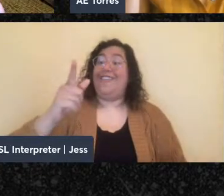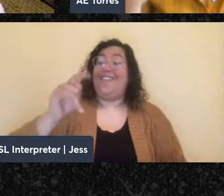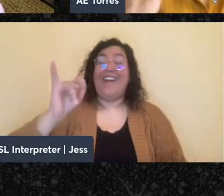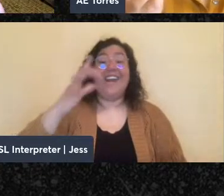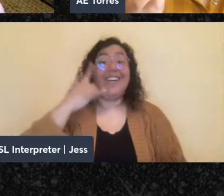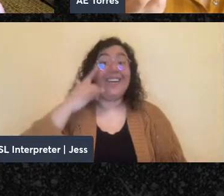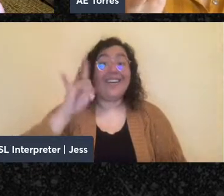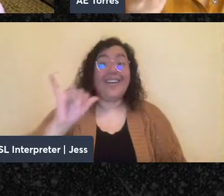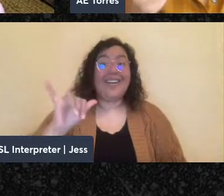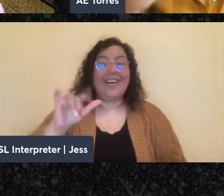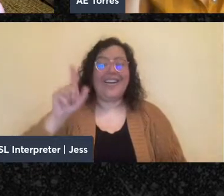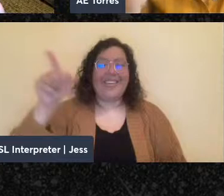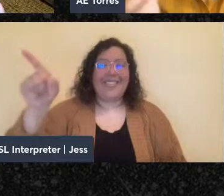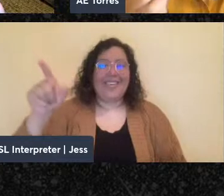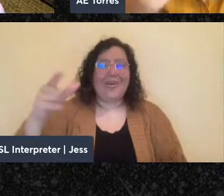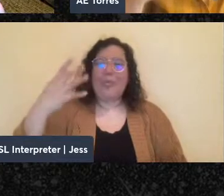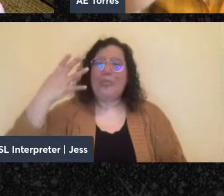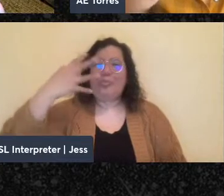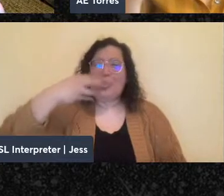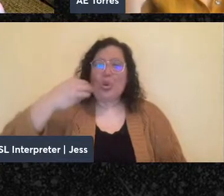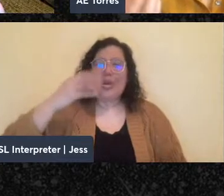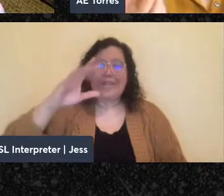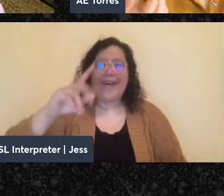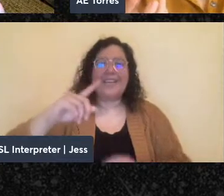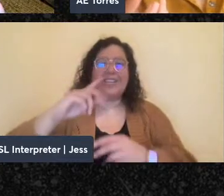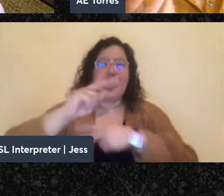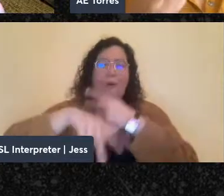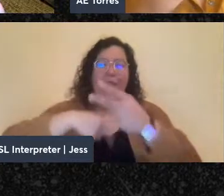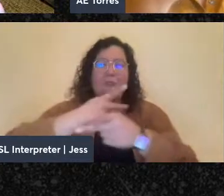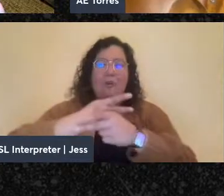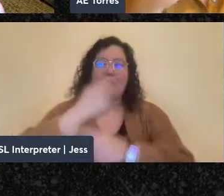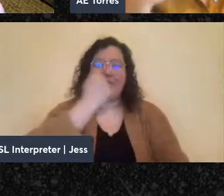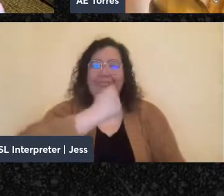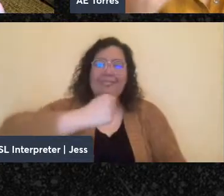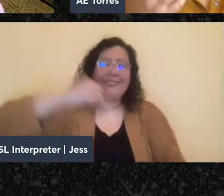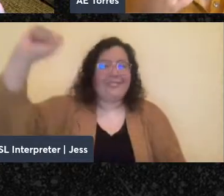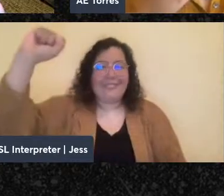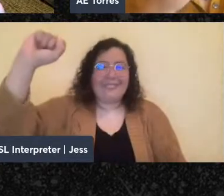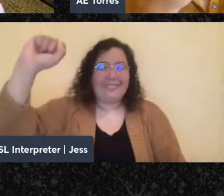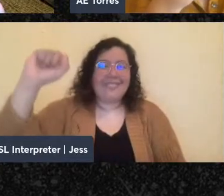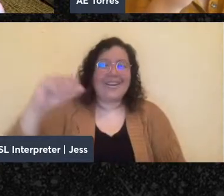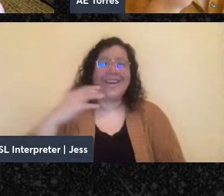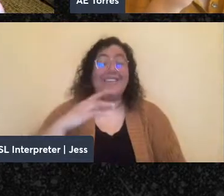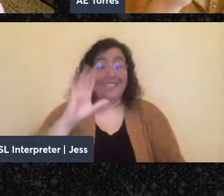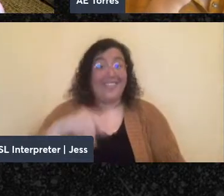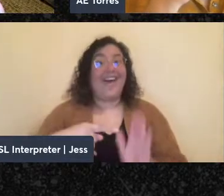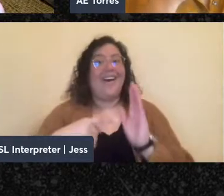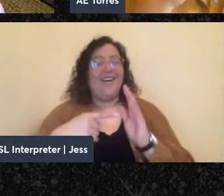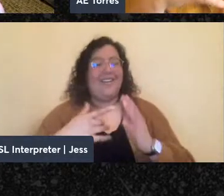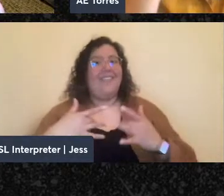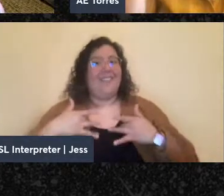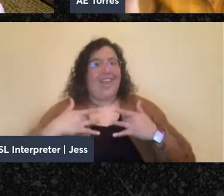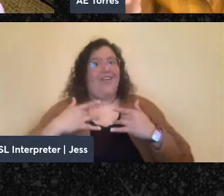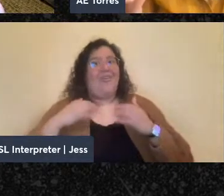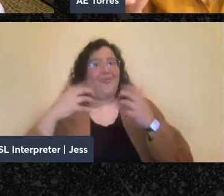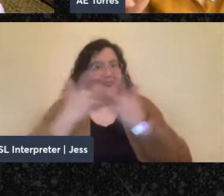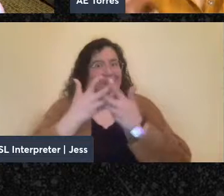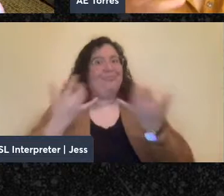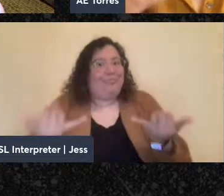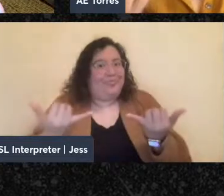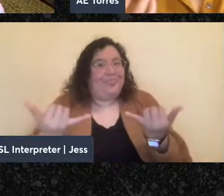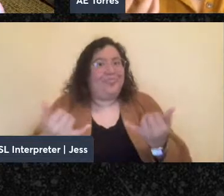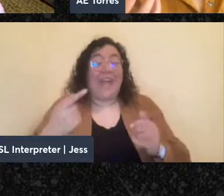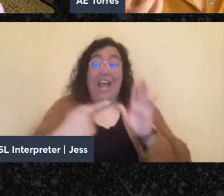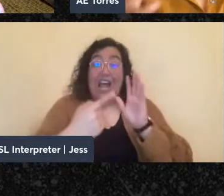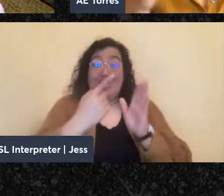on beauty as a form of defiance against austerity. I think that resonates particularly today. I showed some of the